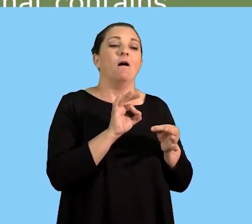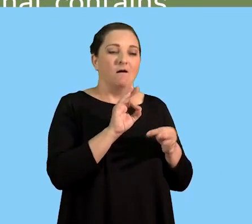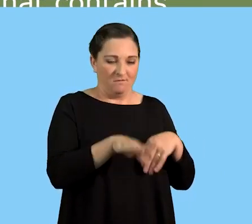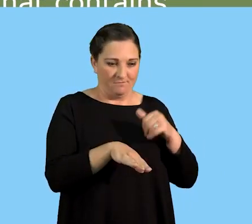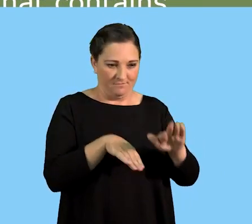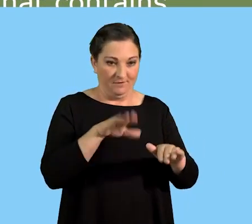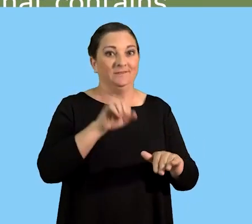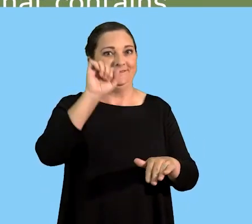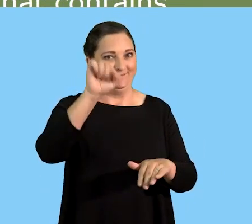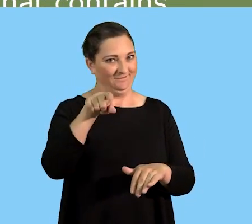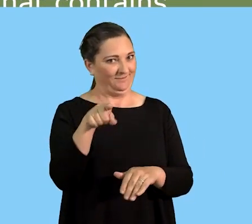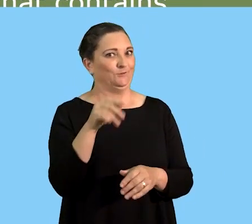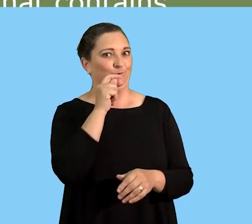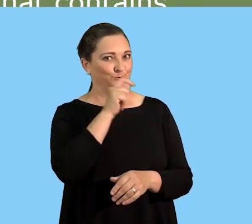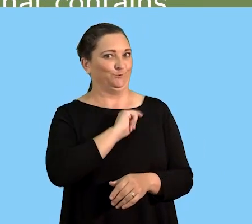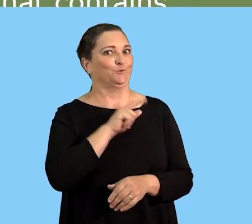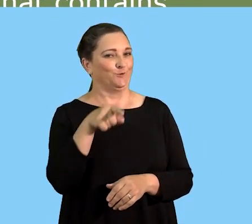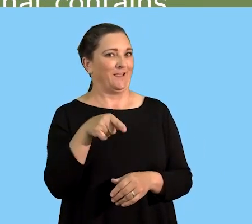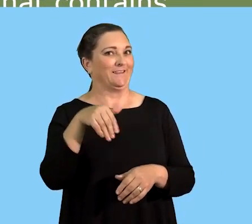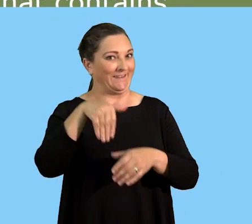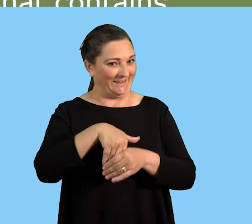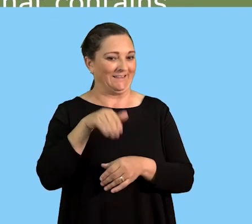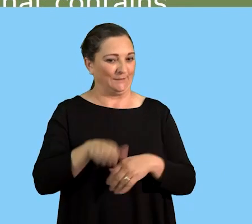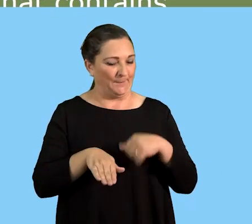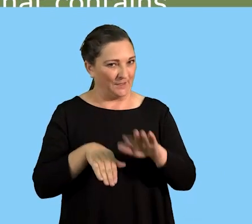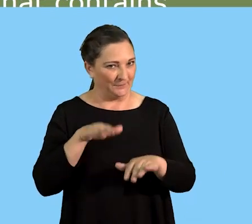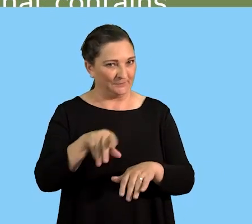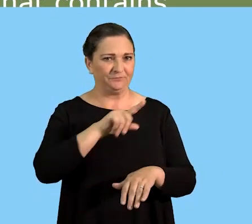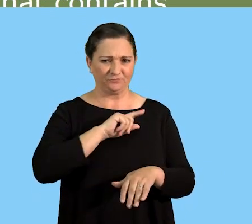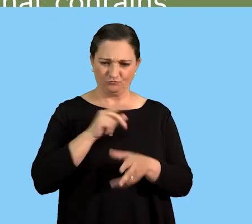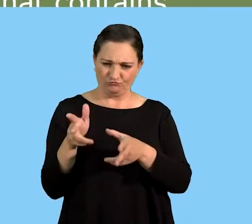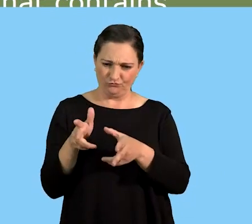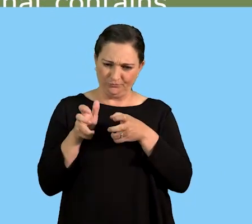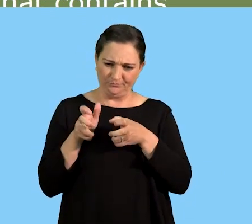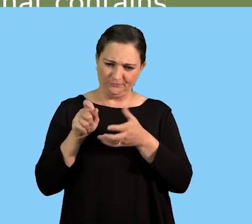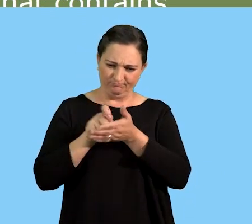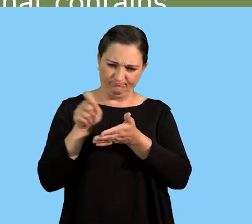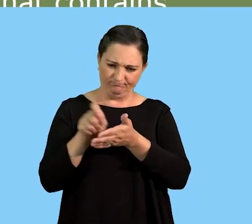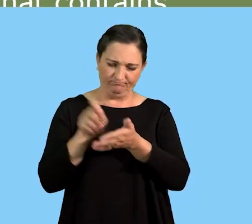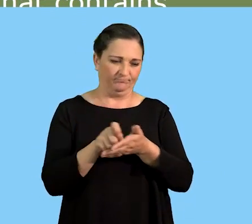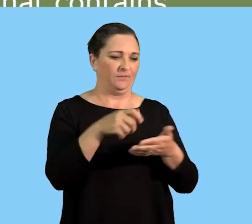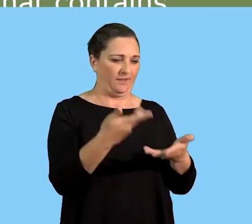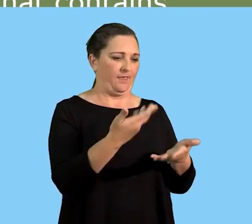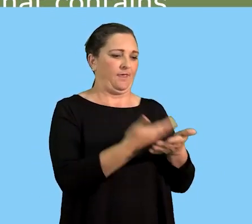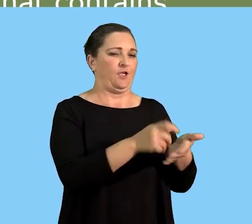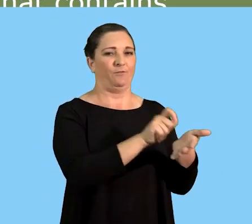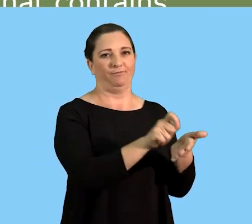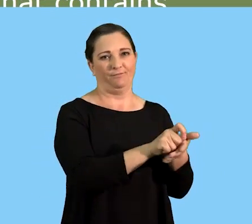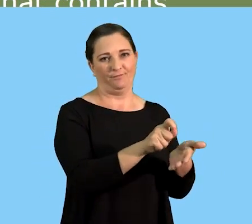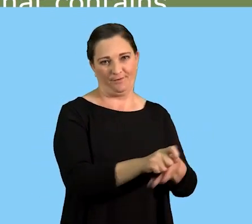Now, as you can see, I have then written the statement as it has appeared from the scenario.